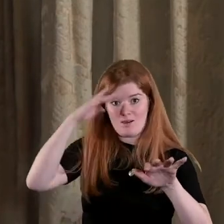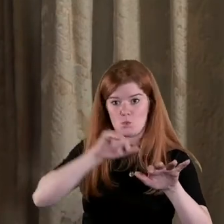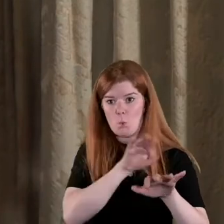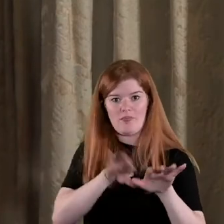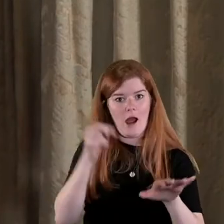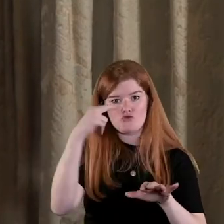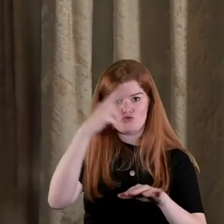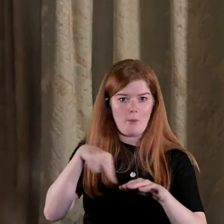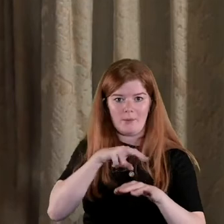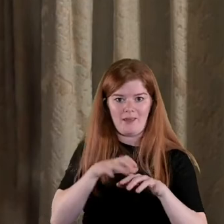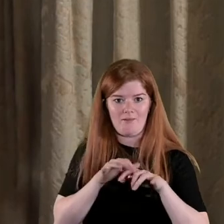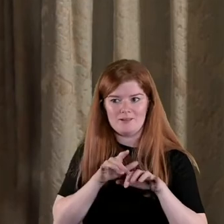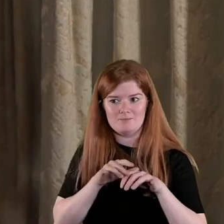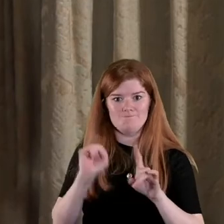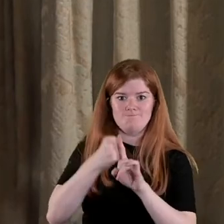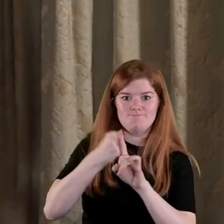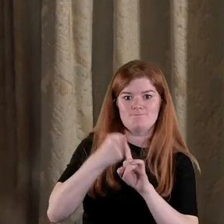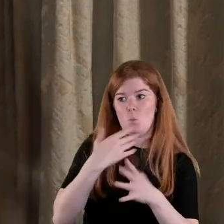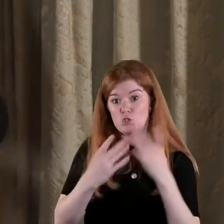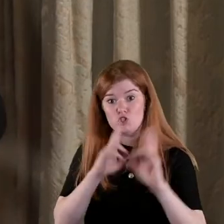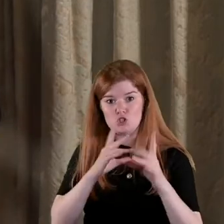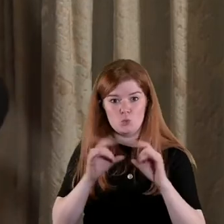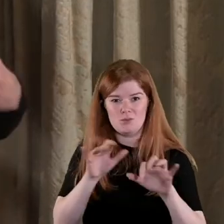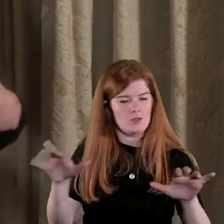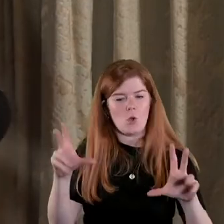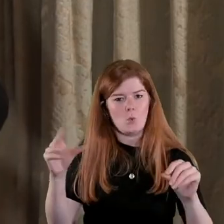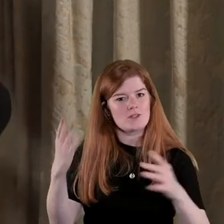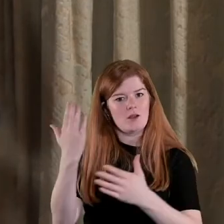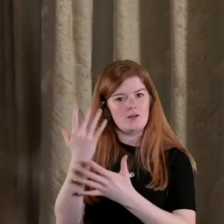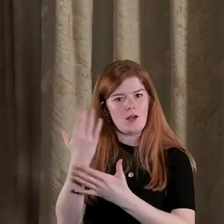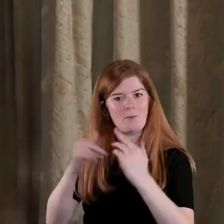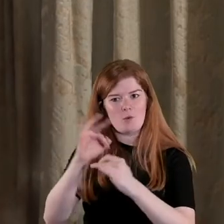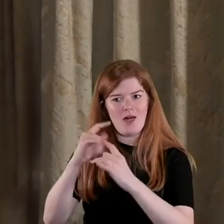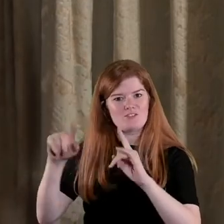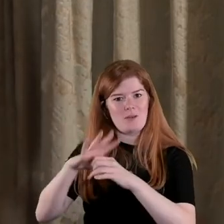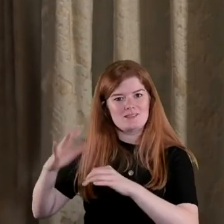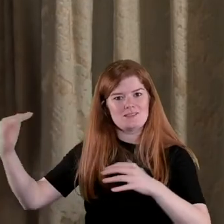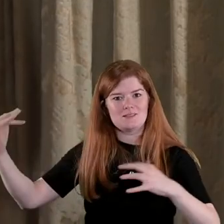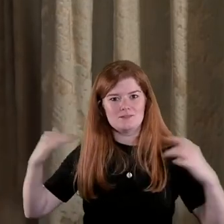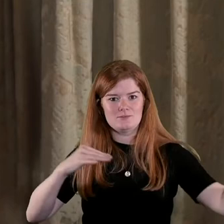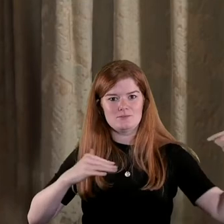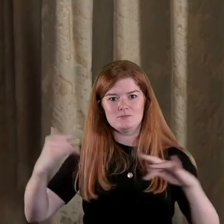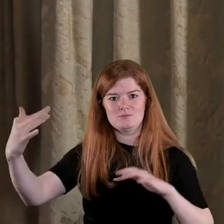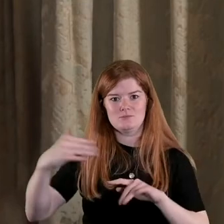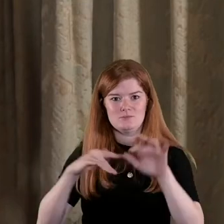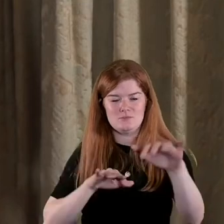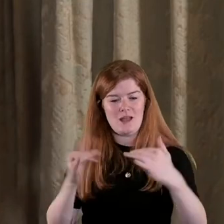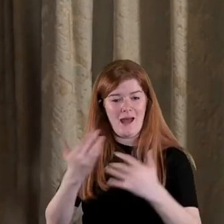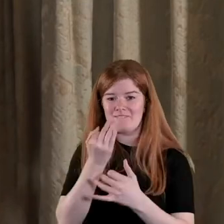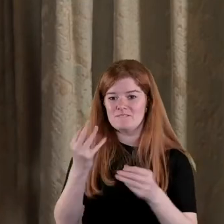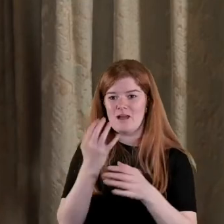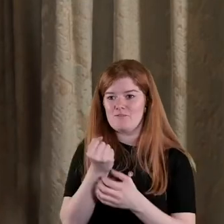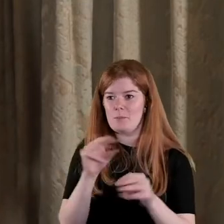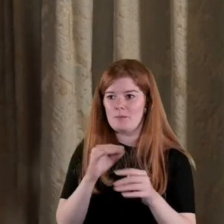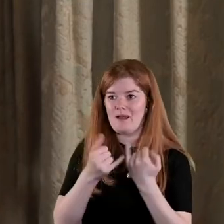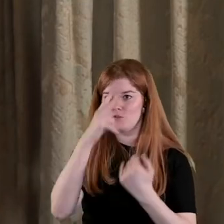Republicans sort of suggesting what should happen but it's coming from many different places and you know you've got figures like for example